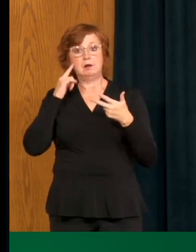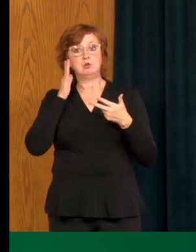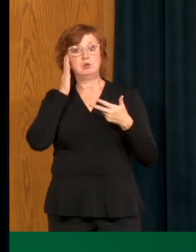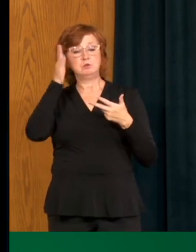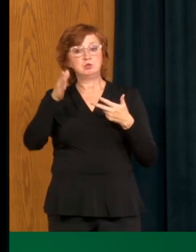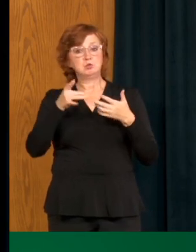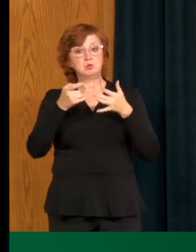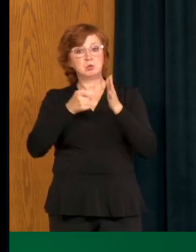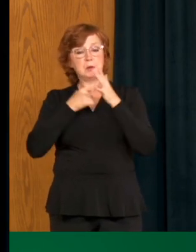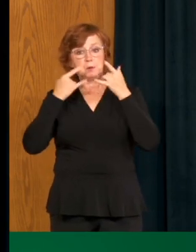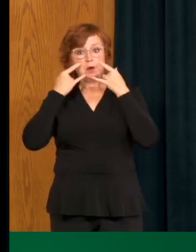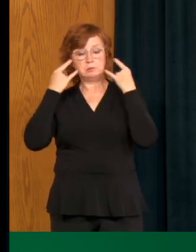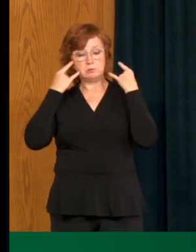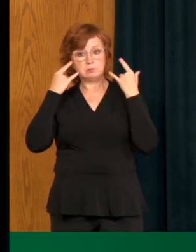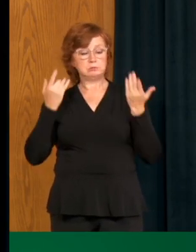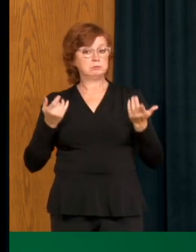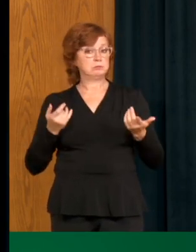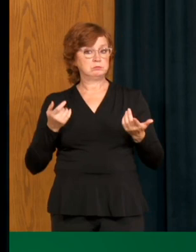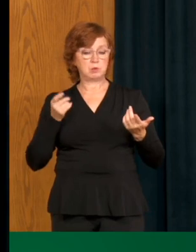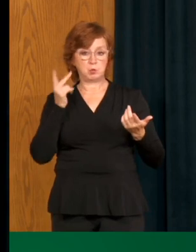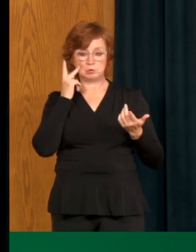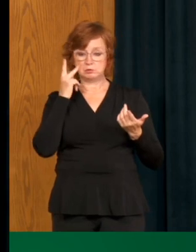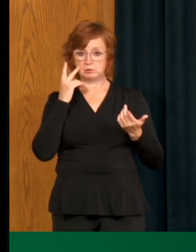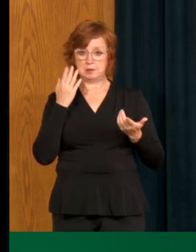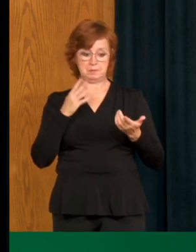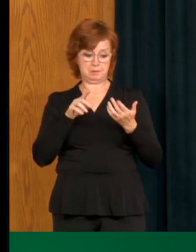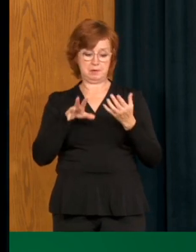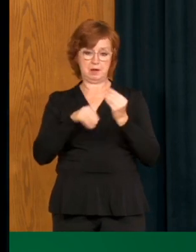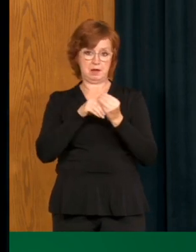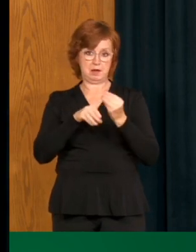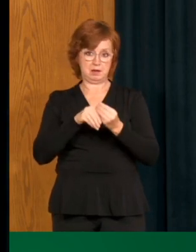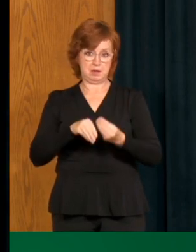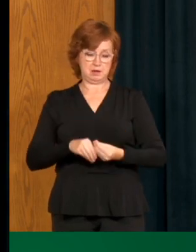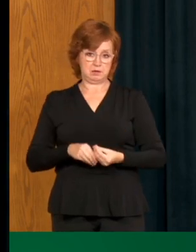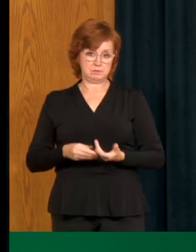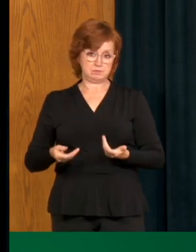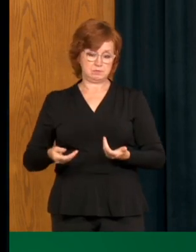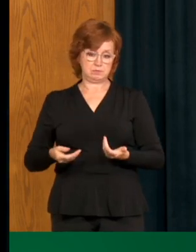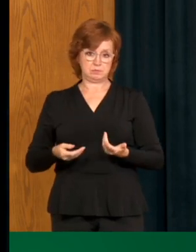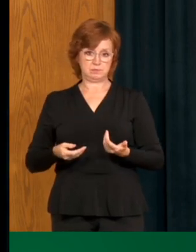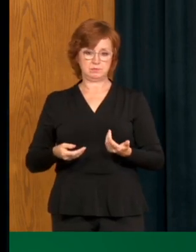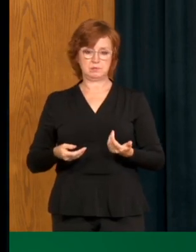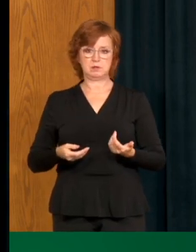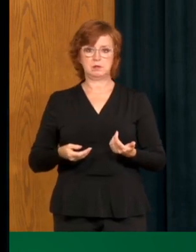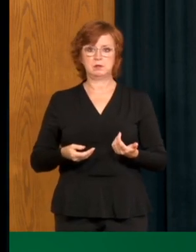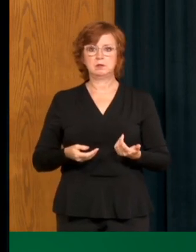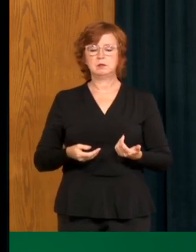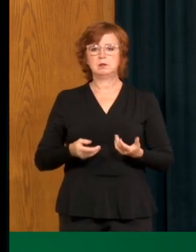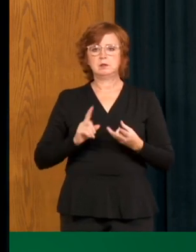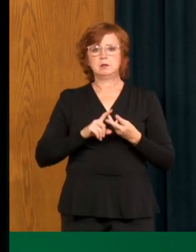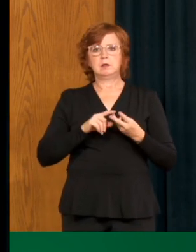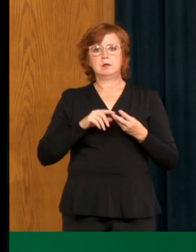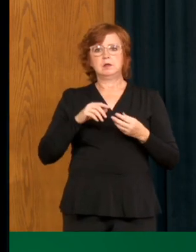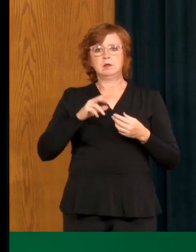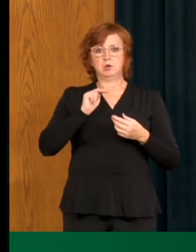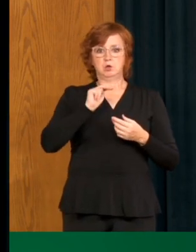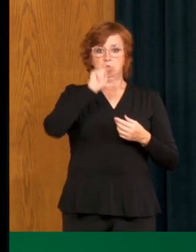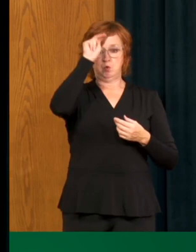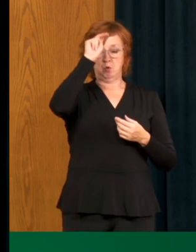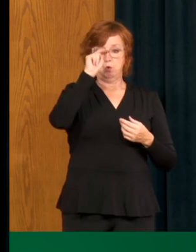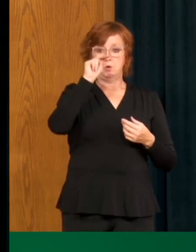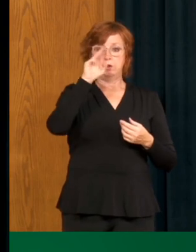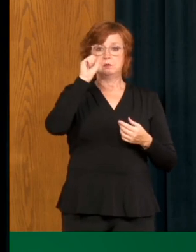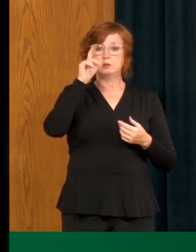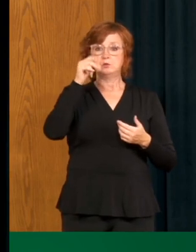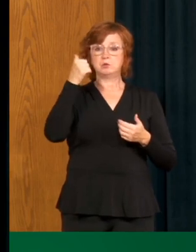uh, in this pre-vaccine COVID environment, as we've come to know it, um, each outbreak is a little different. The outbreak in, in the northern Saskatchewan,